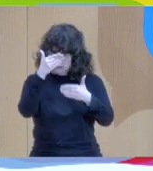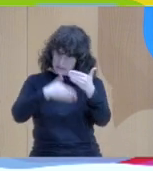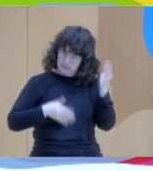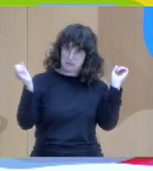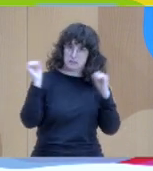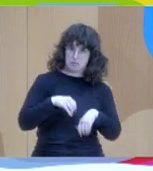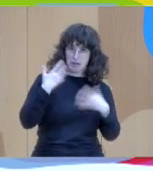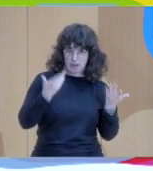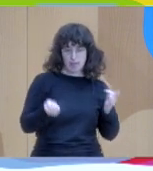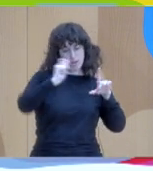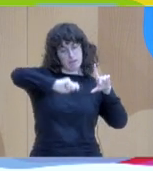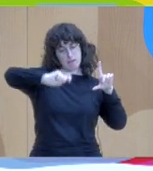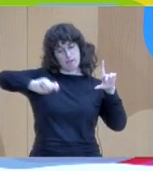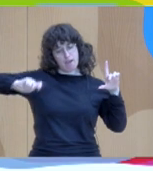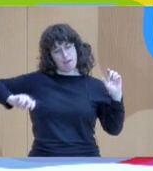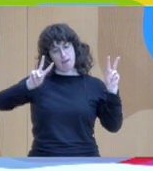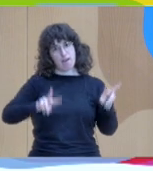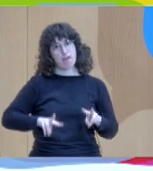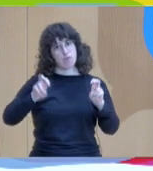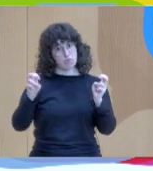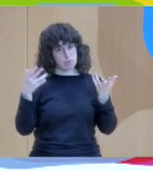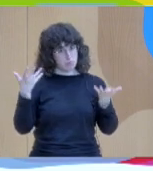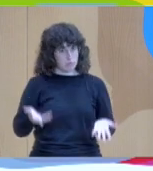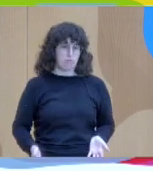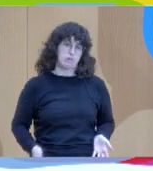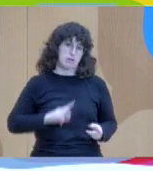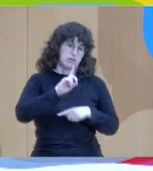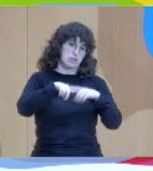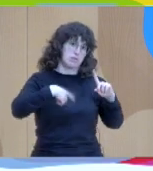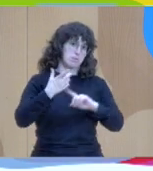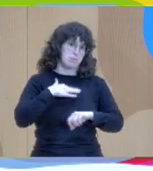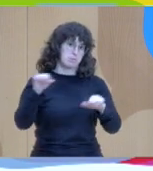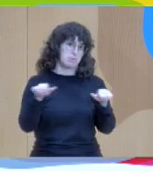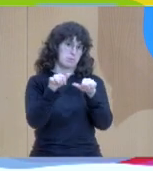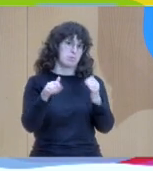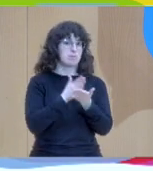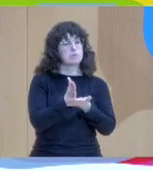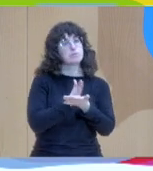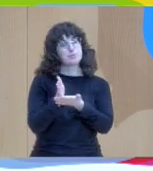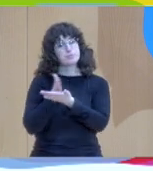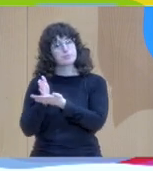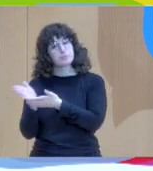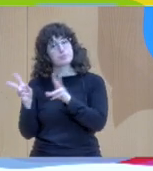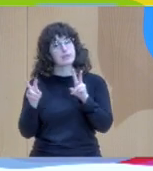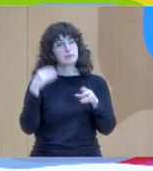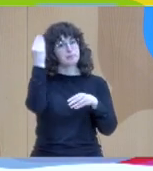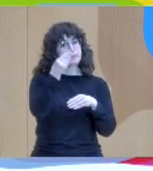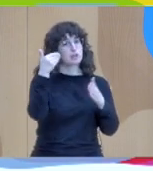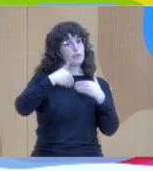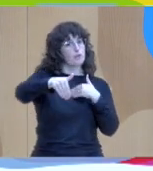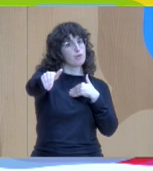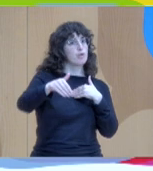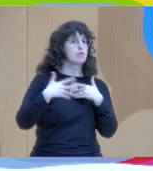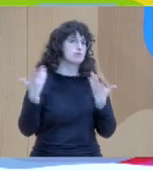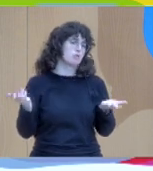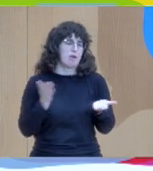several ways of going into the future my favorite what I use always is okay if we would go